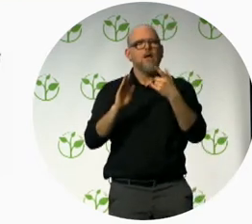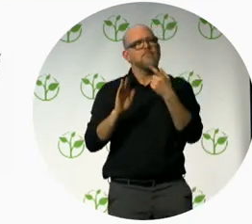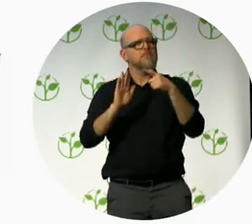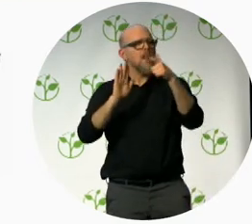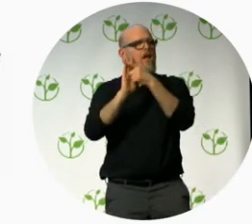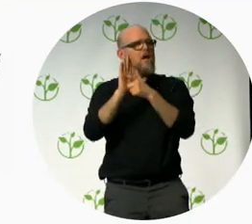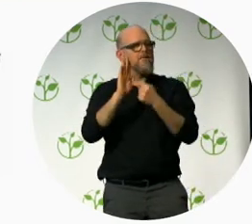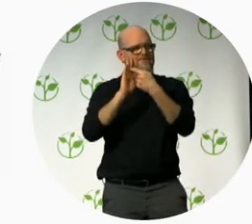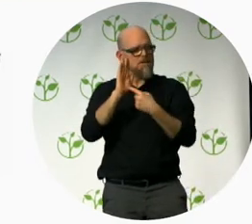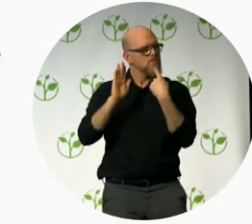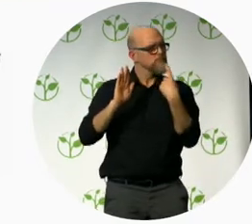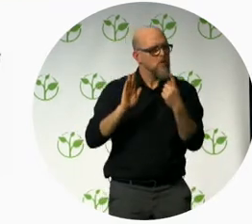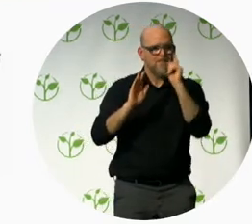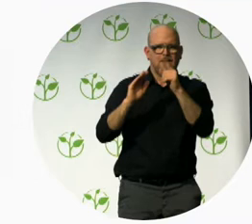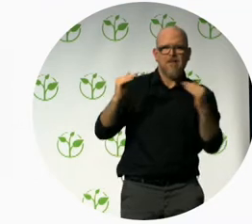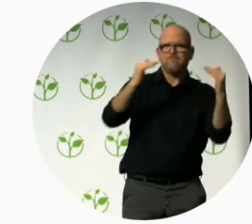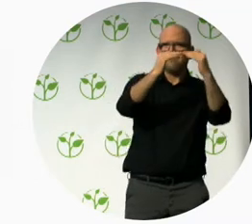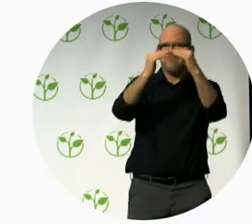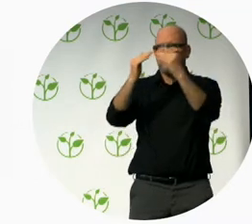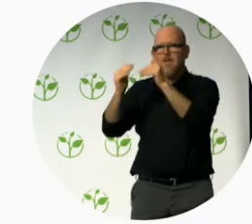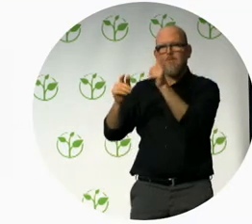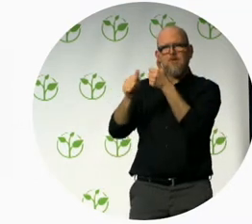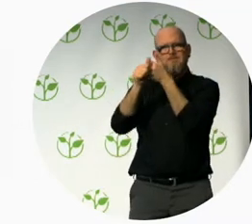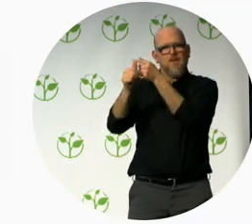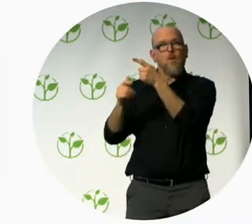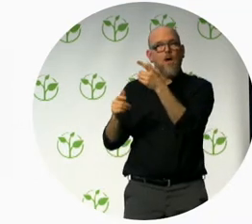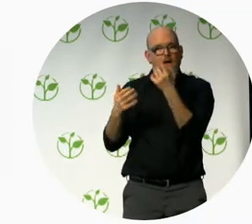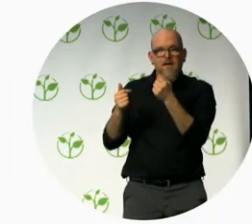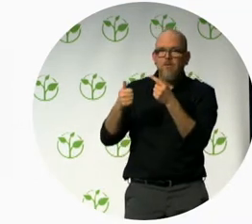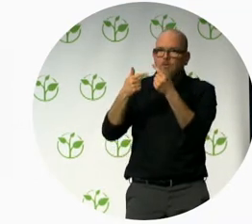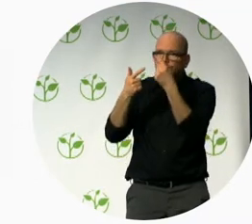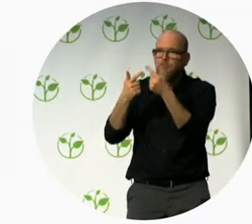himself, a true partner, Avram Eitorium, is here with us today.